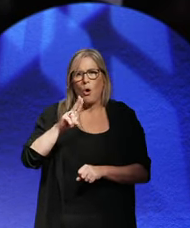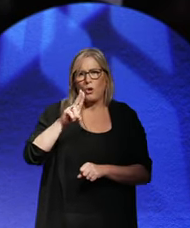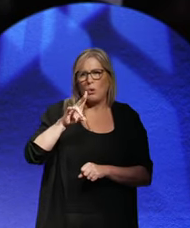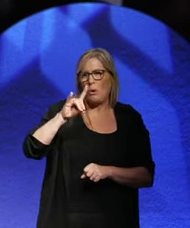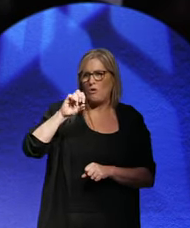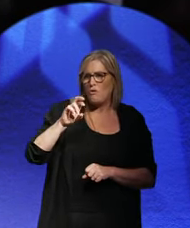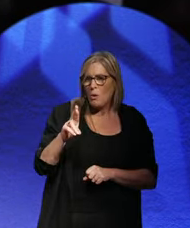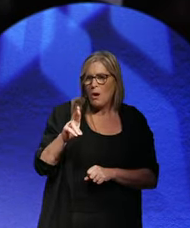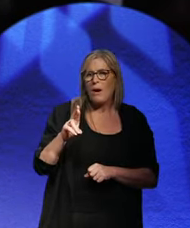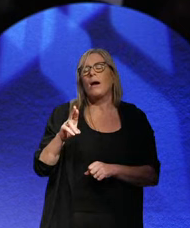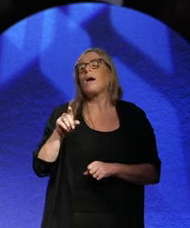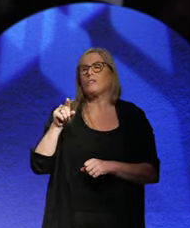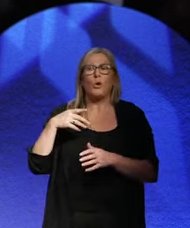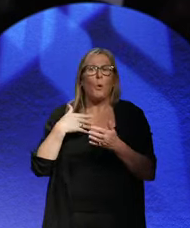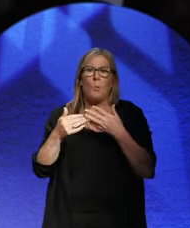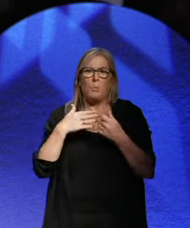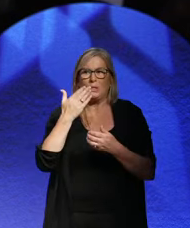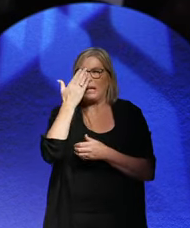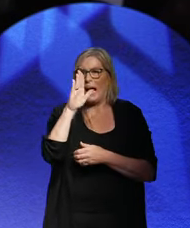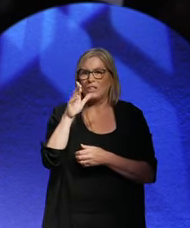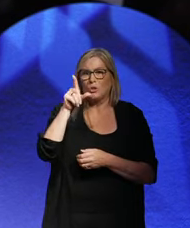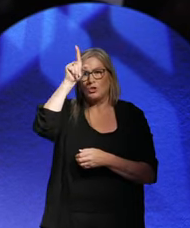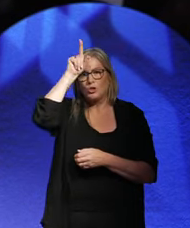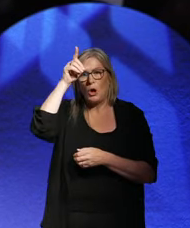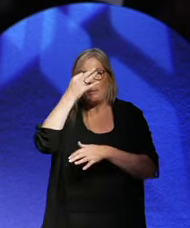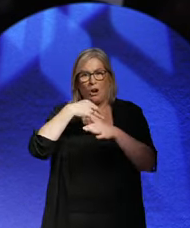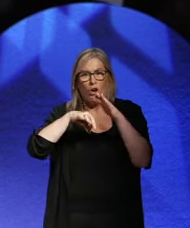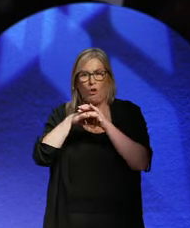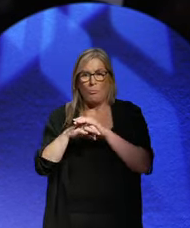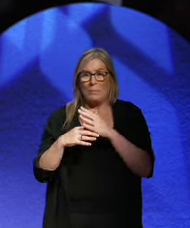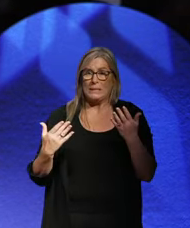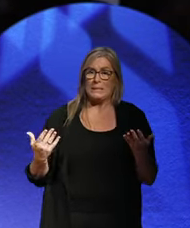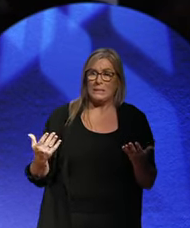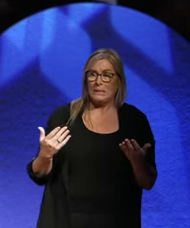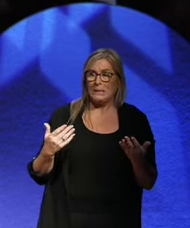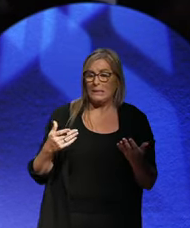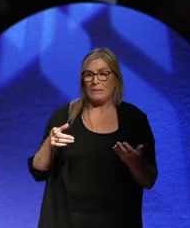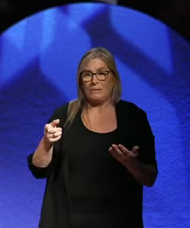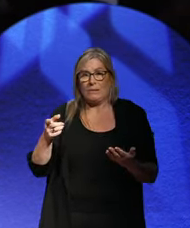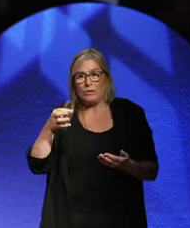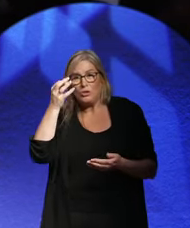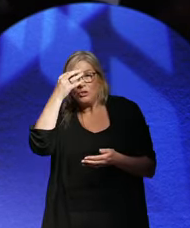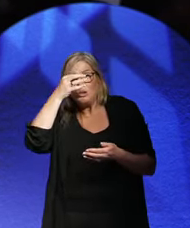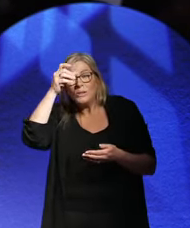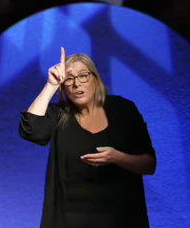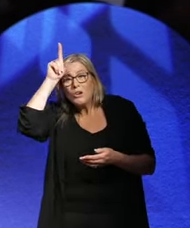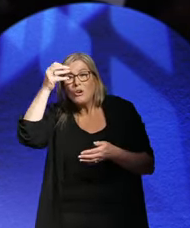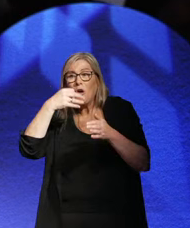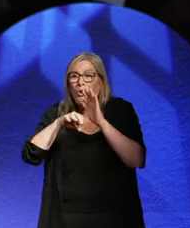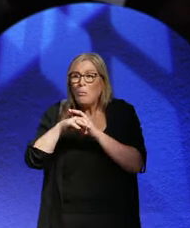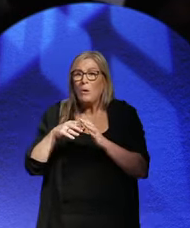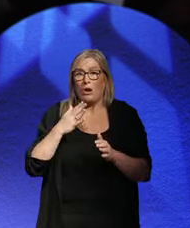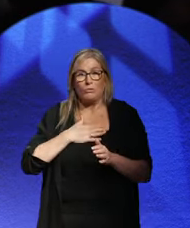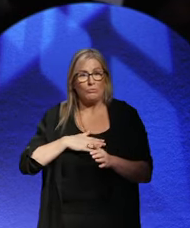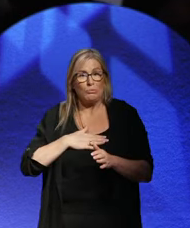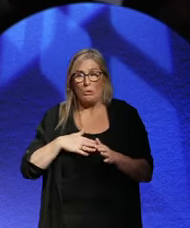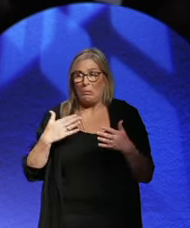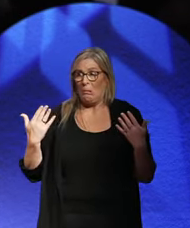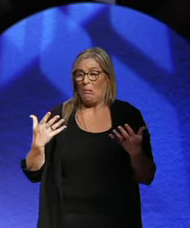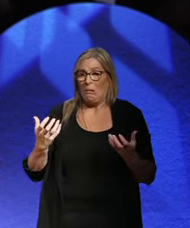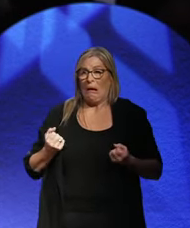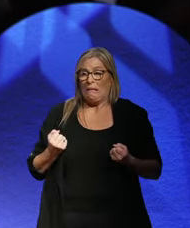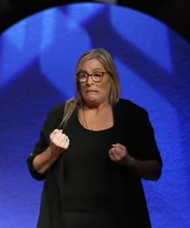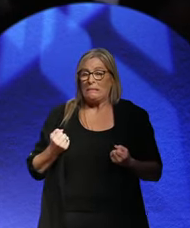be the attitude of the German government? You know, would the German government, you know, go along with the occupation?